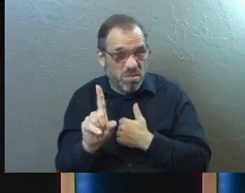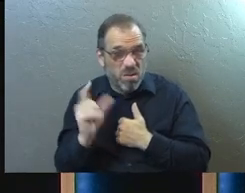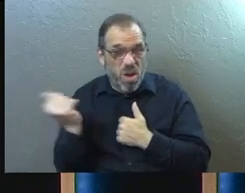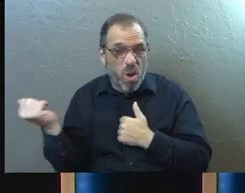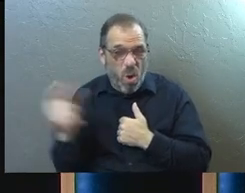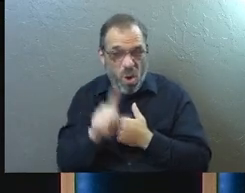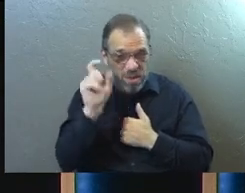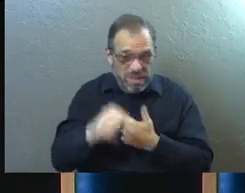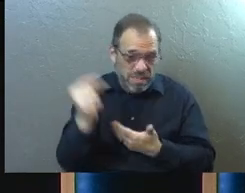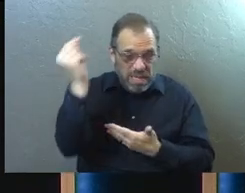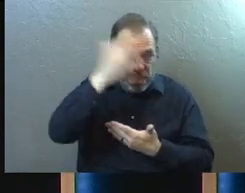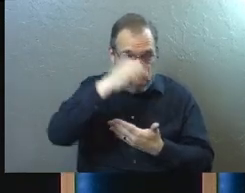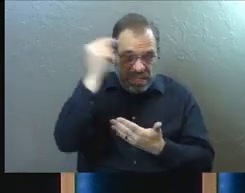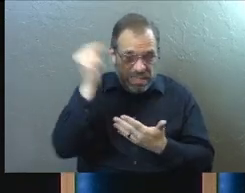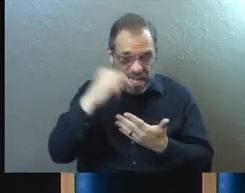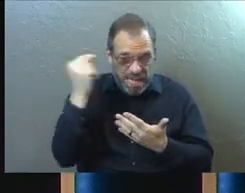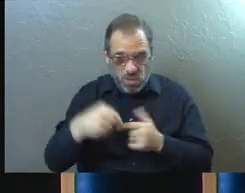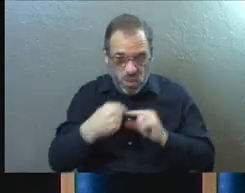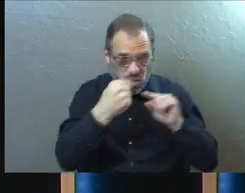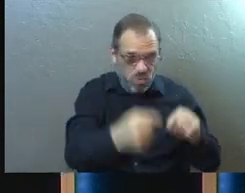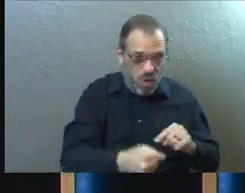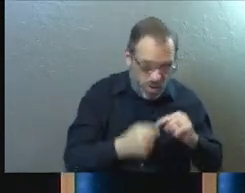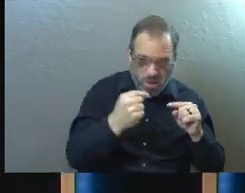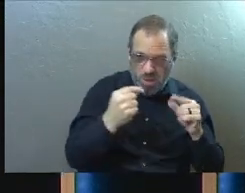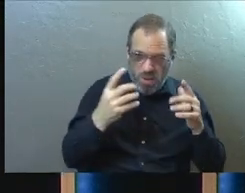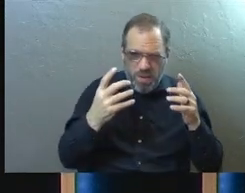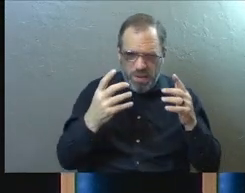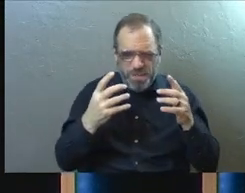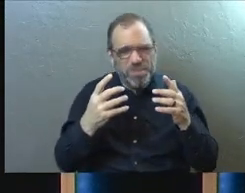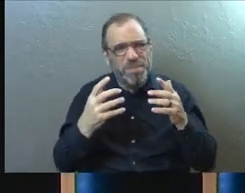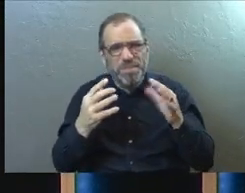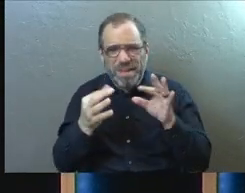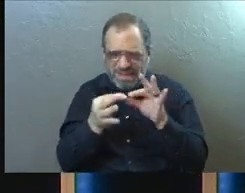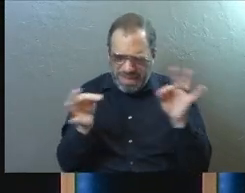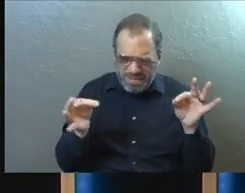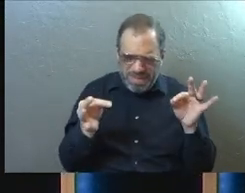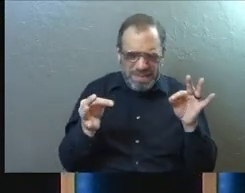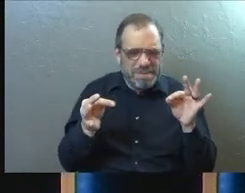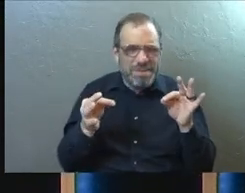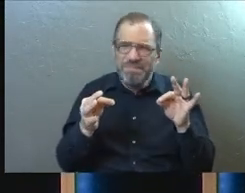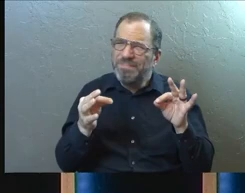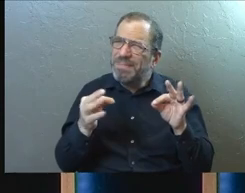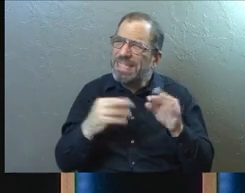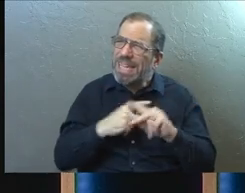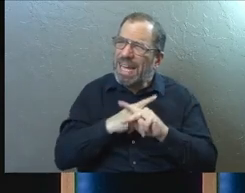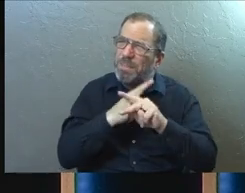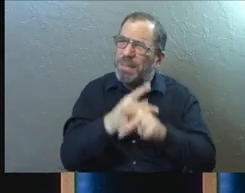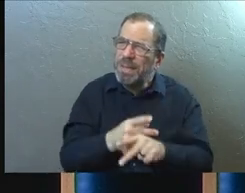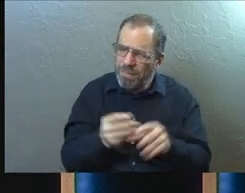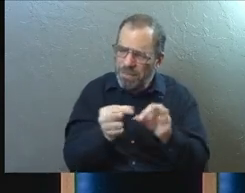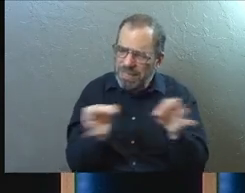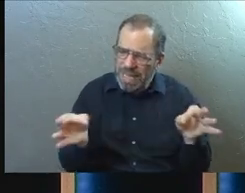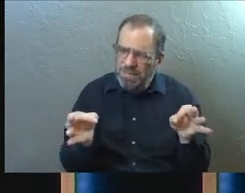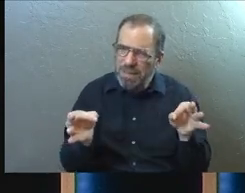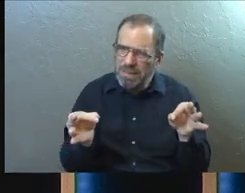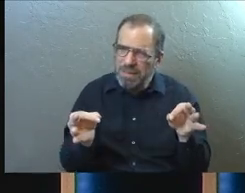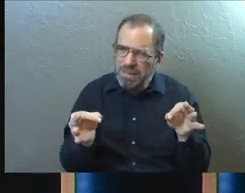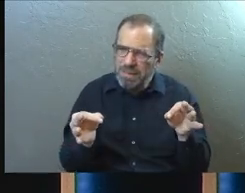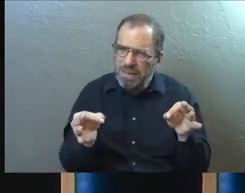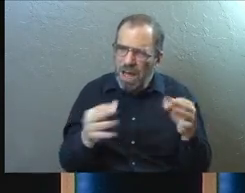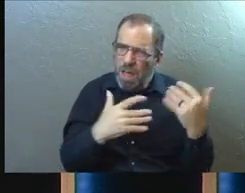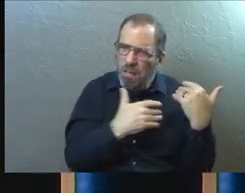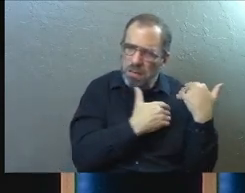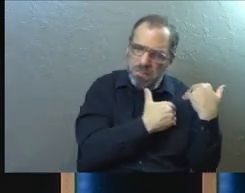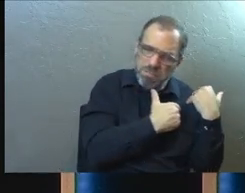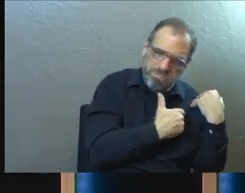needs this. Every person struggles with that. There's something about that I think we need to be careful of because we need to be careful about what